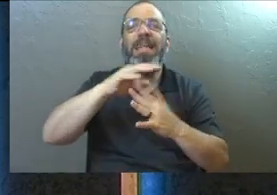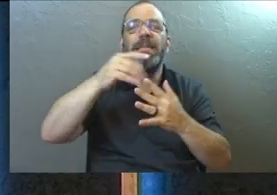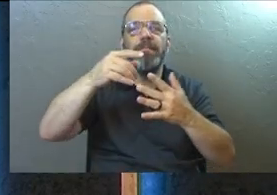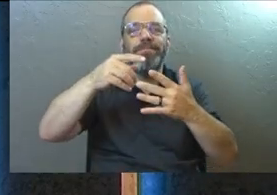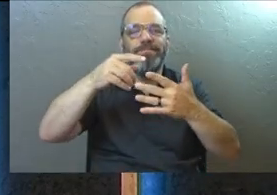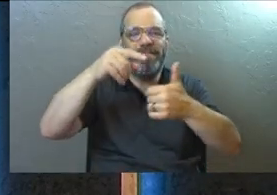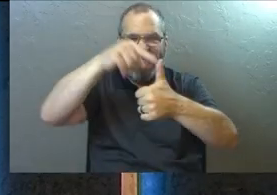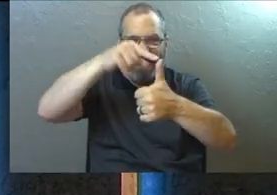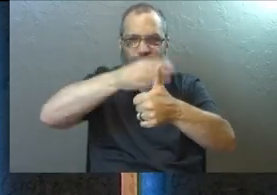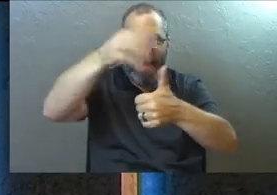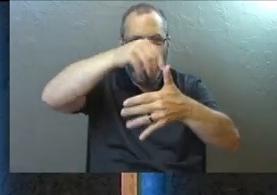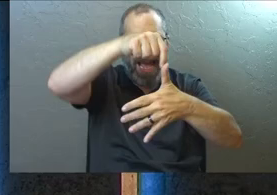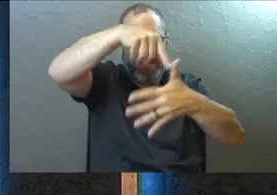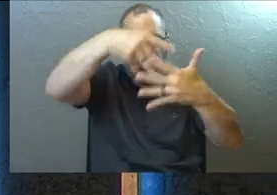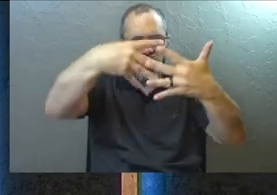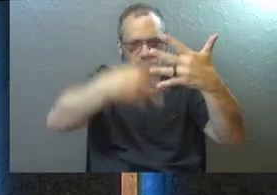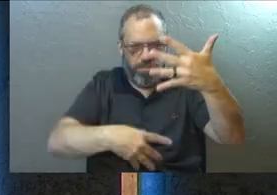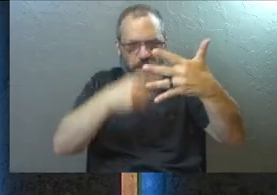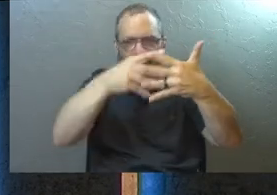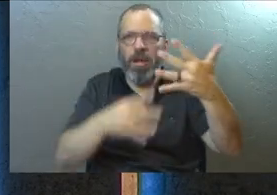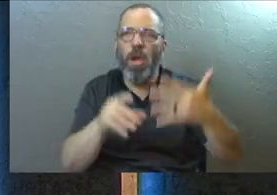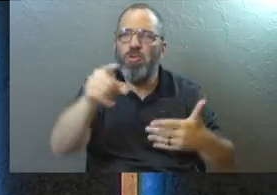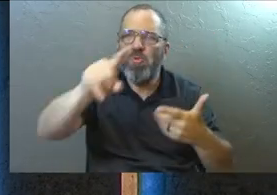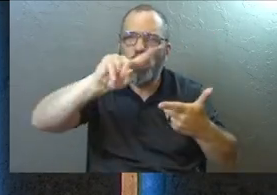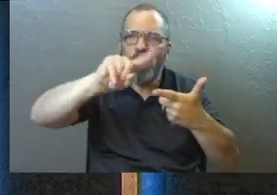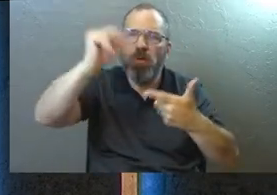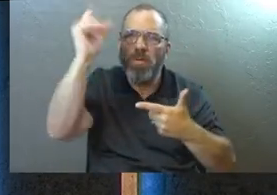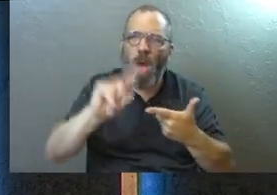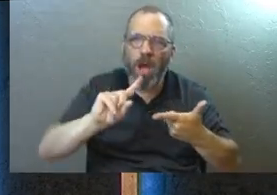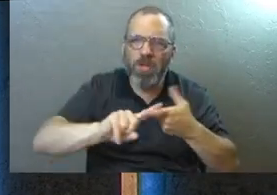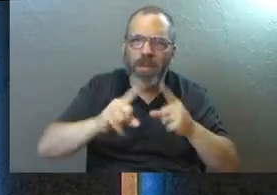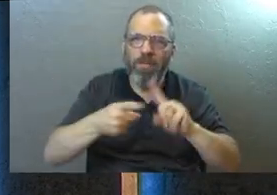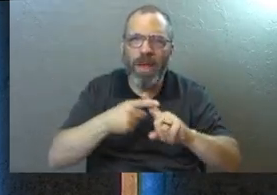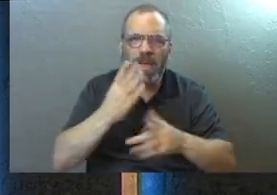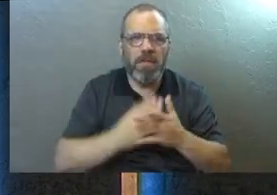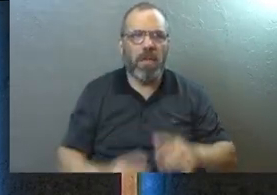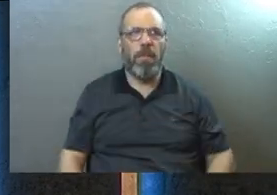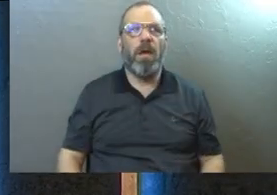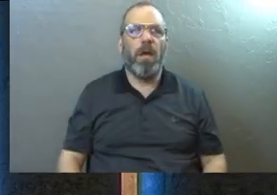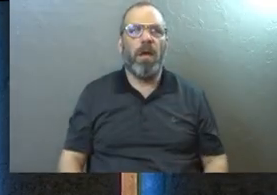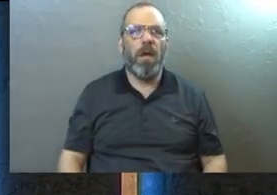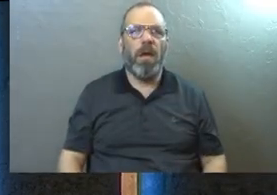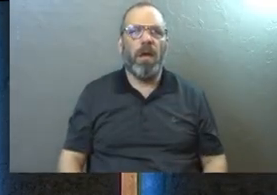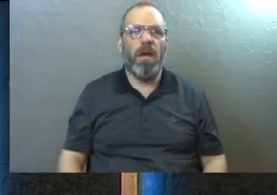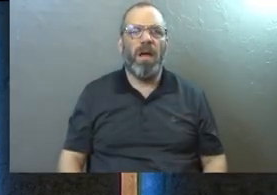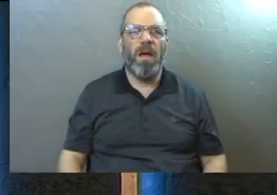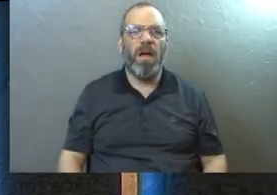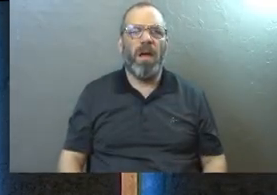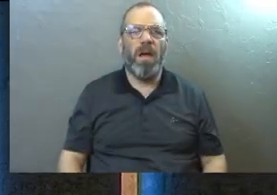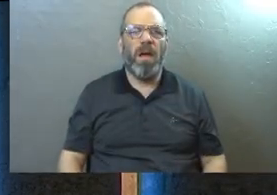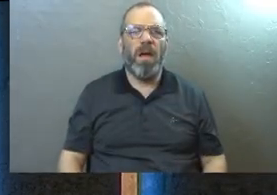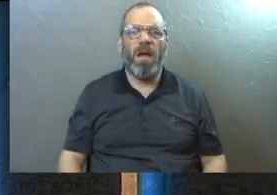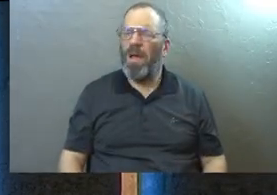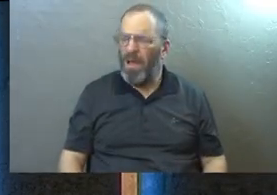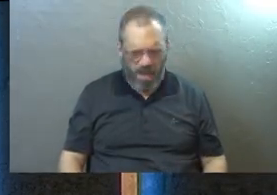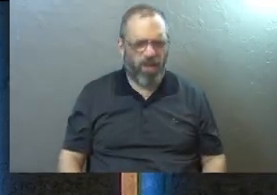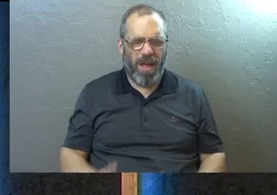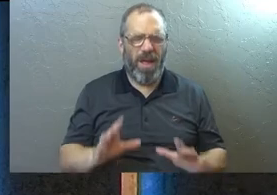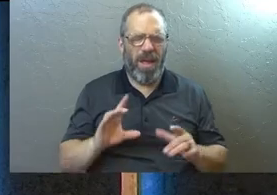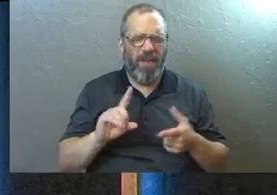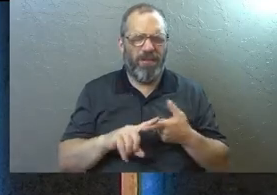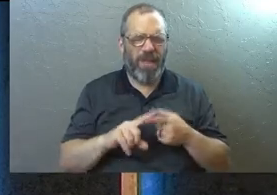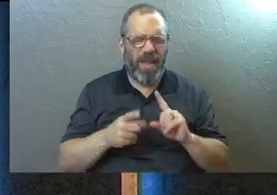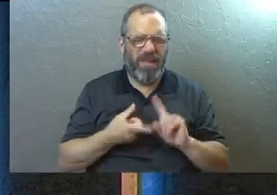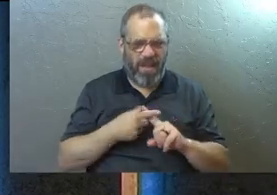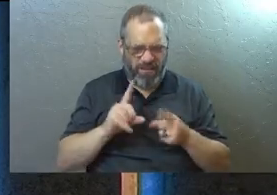that. You are the friend of God. And this is making some of you already feel really uncomfortable in the room today. Because